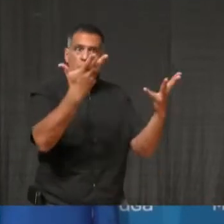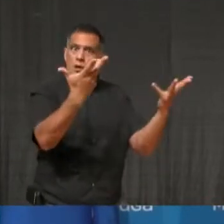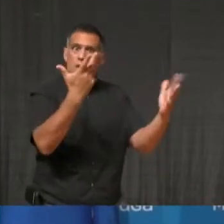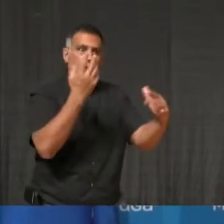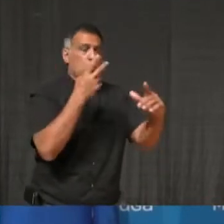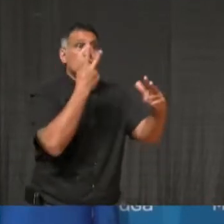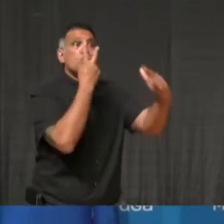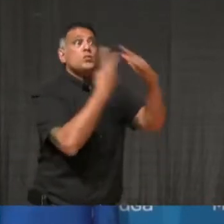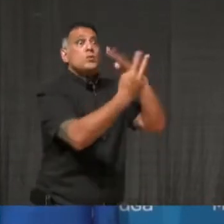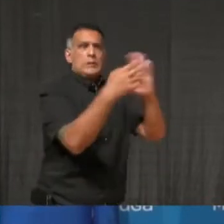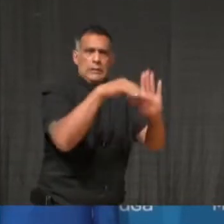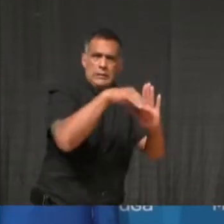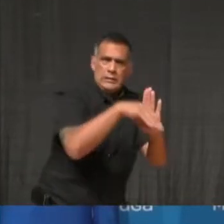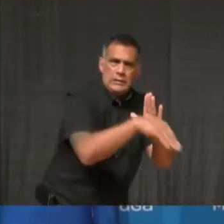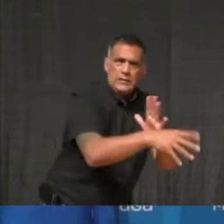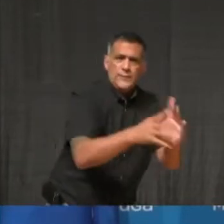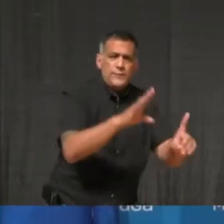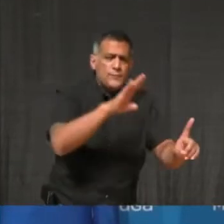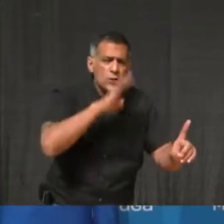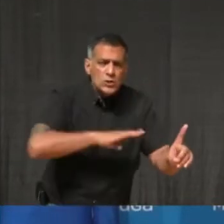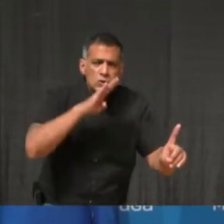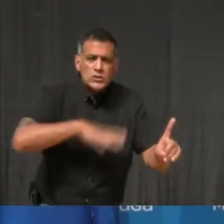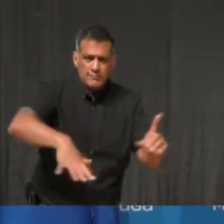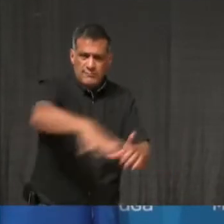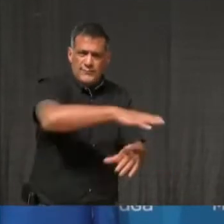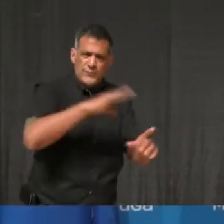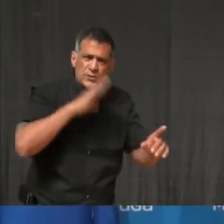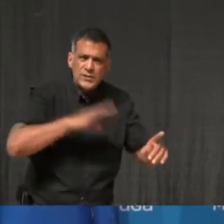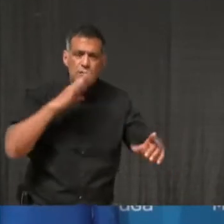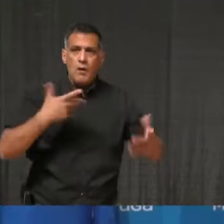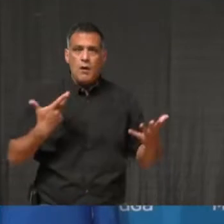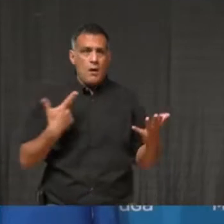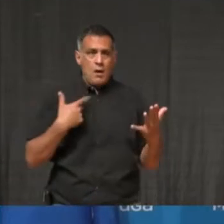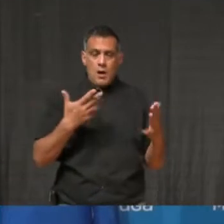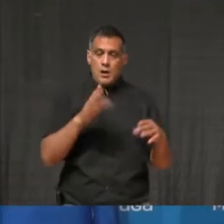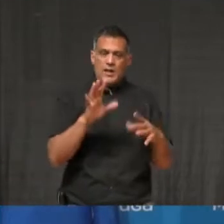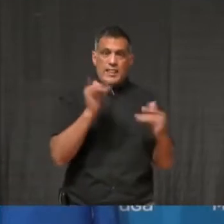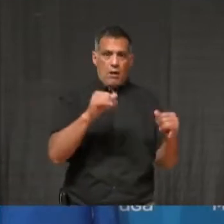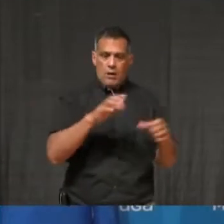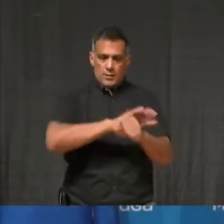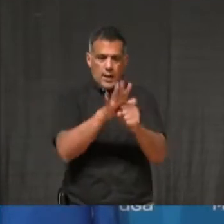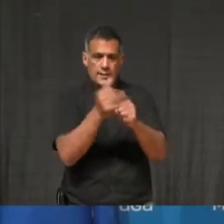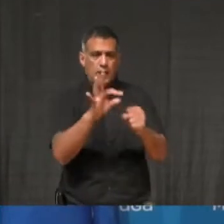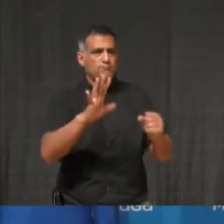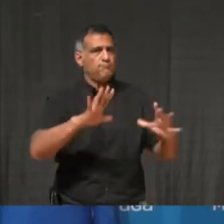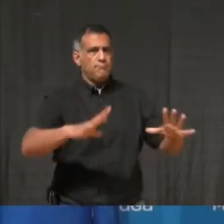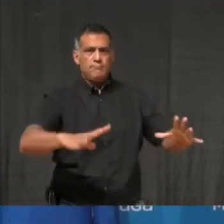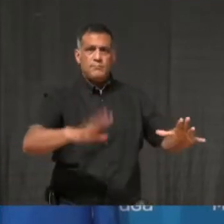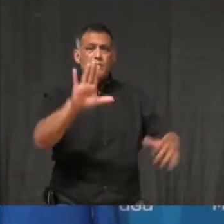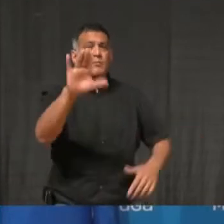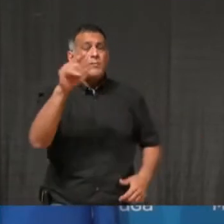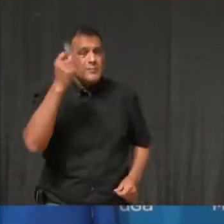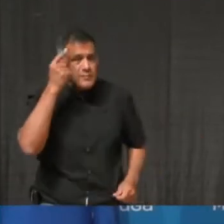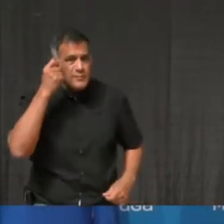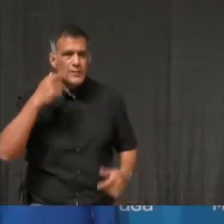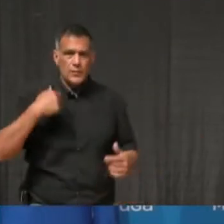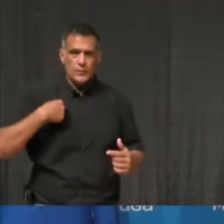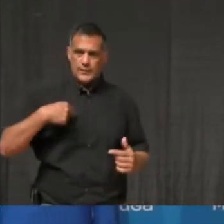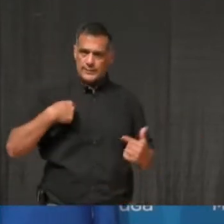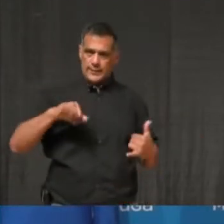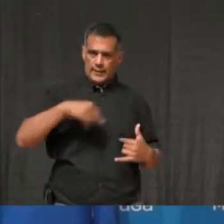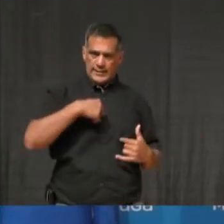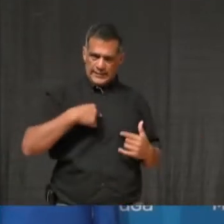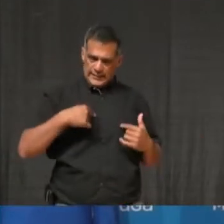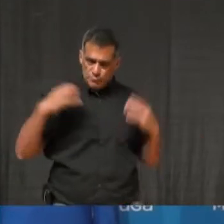and I know that you're hurting. But I want you to know that we are in your corner. Your mayor, your